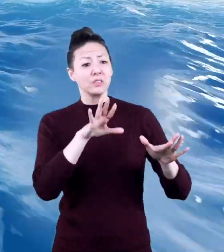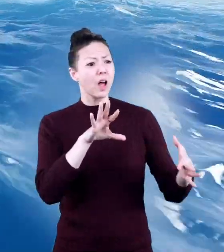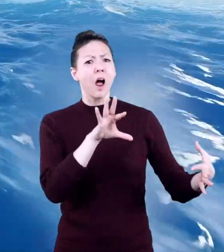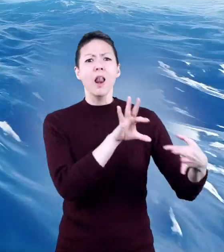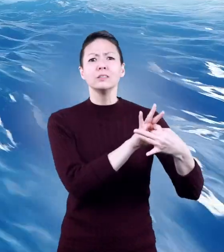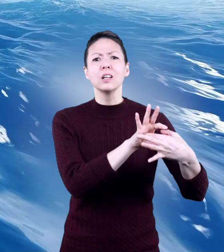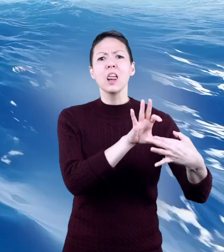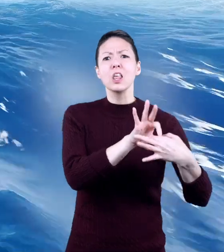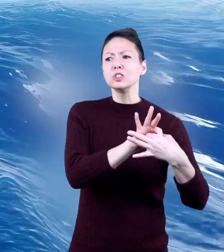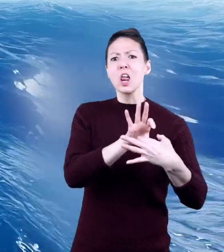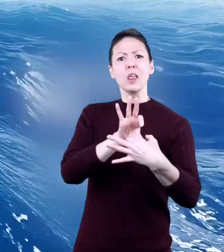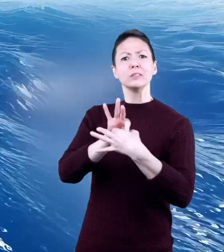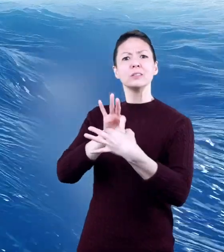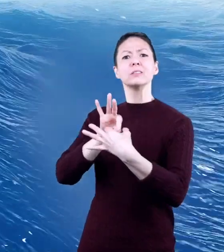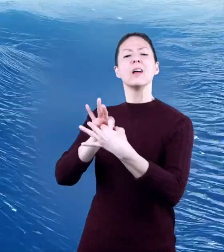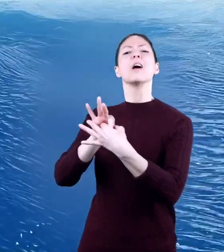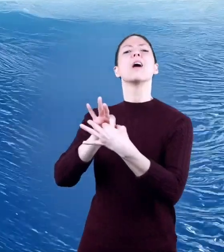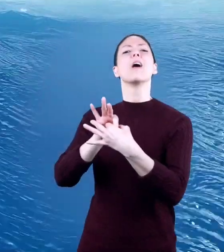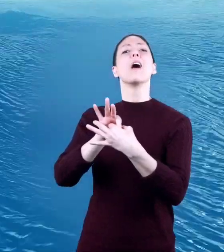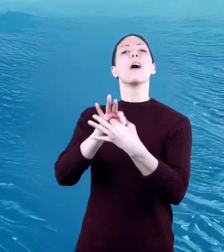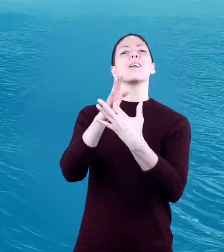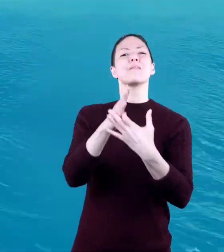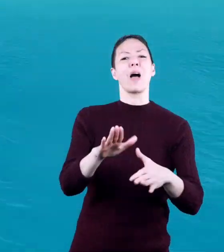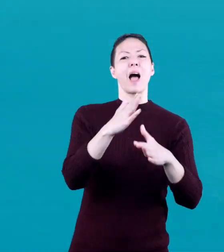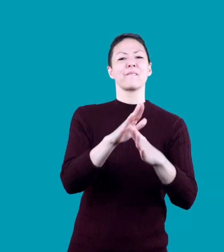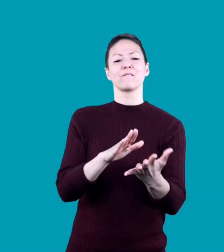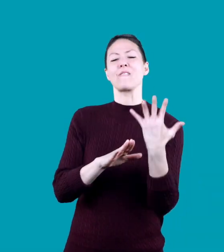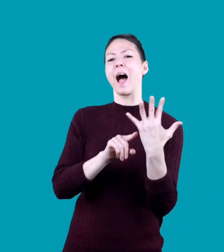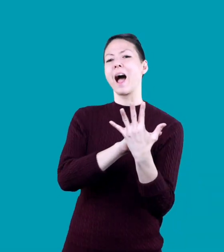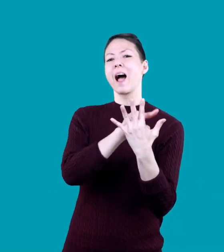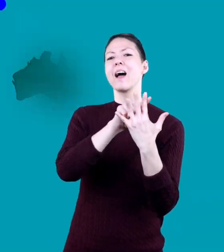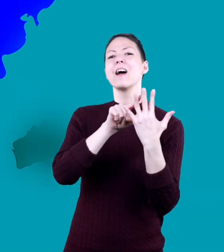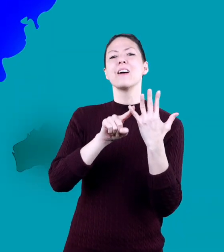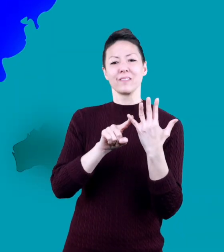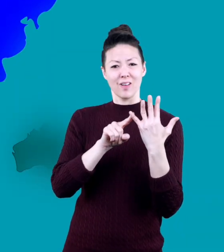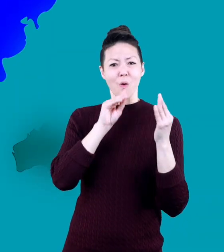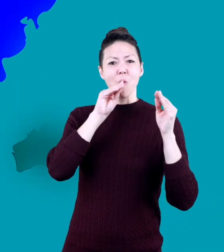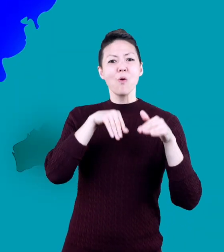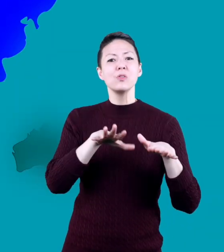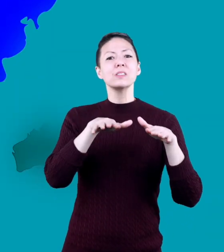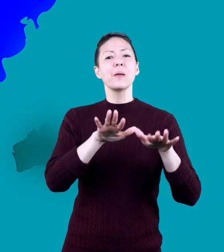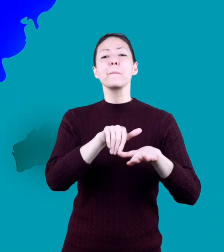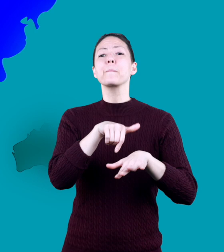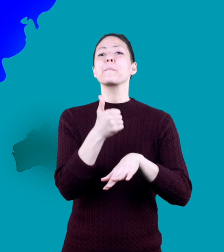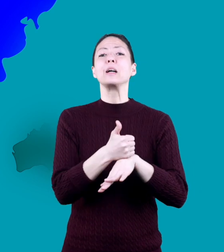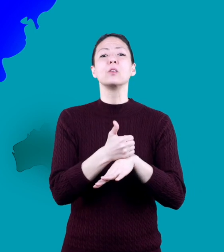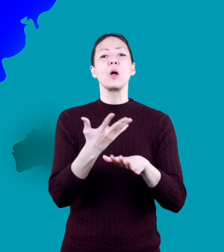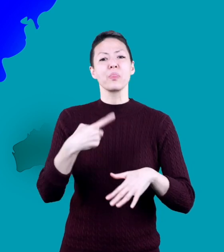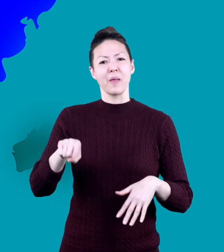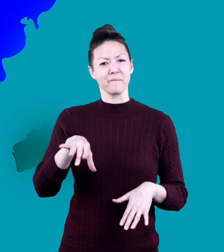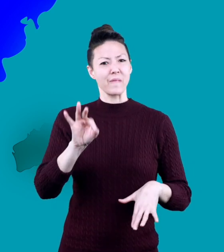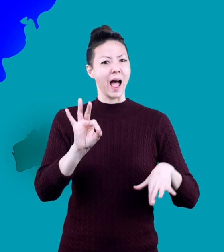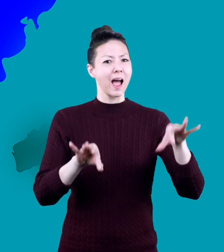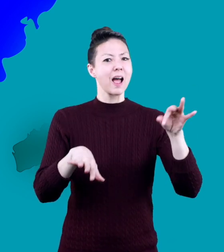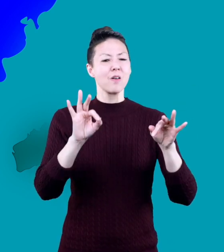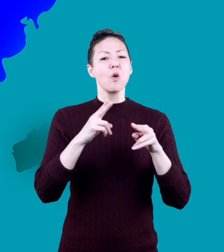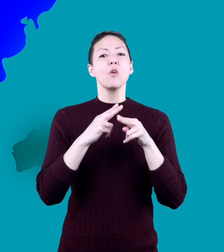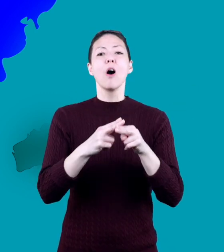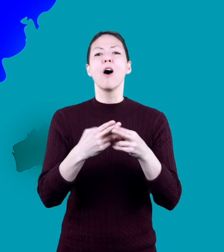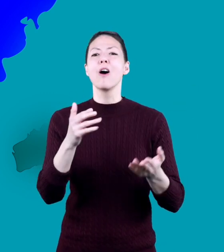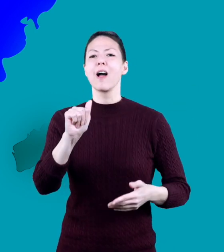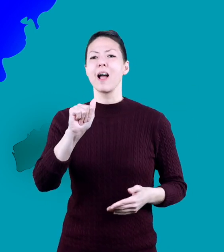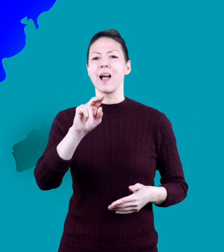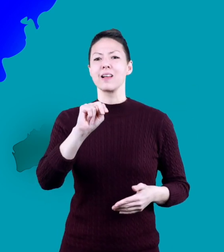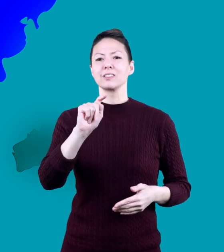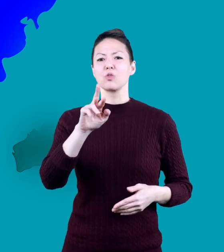the water in the ocean is connected it is technically divided into five separate oceans based on where they're found they